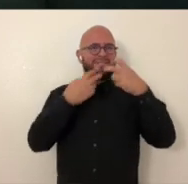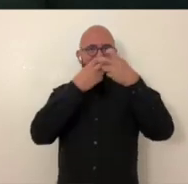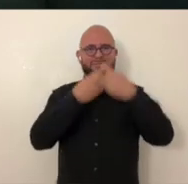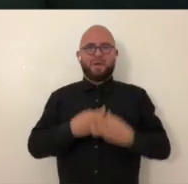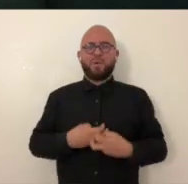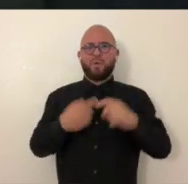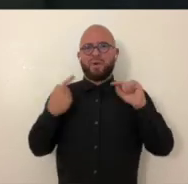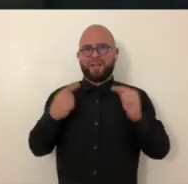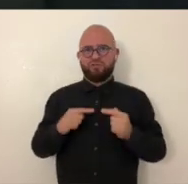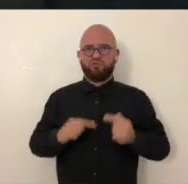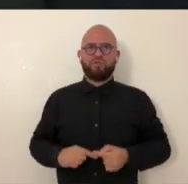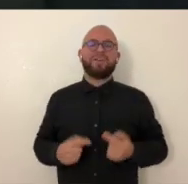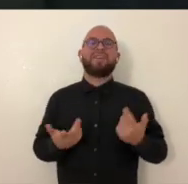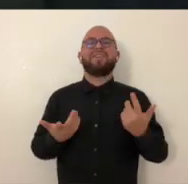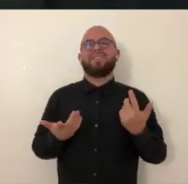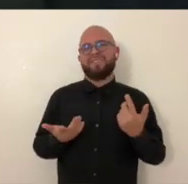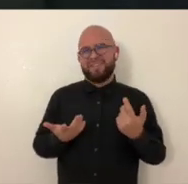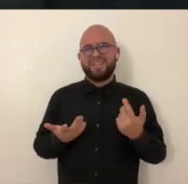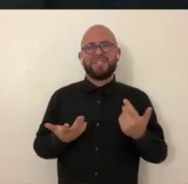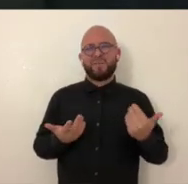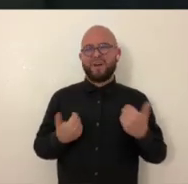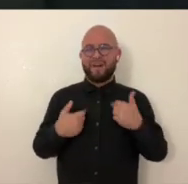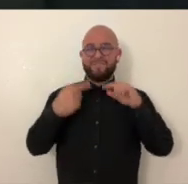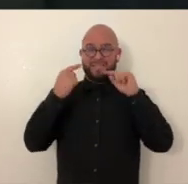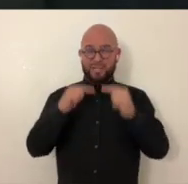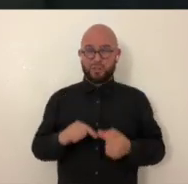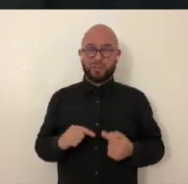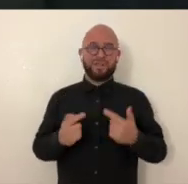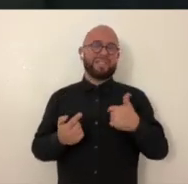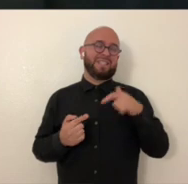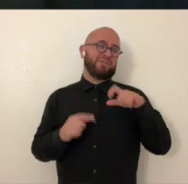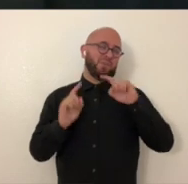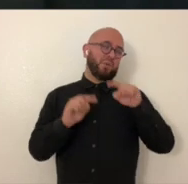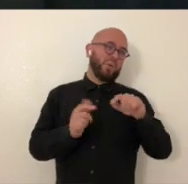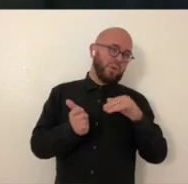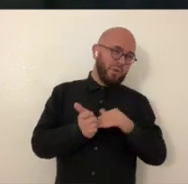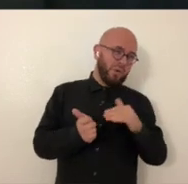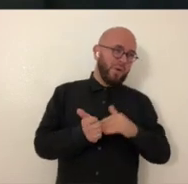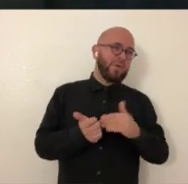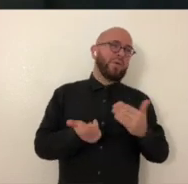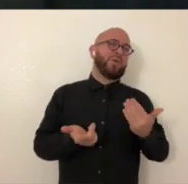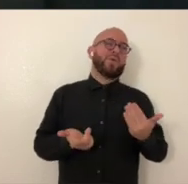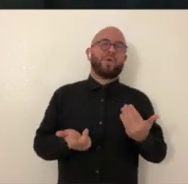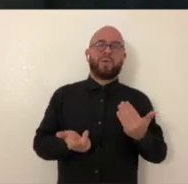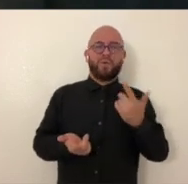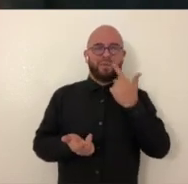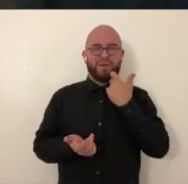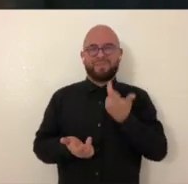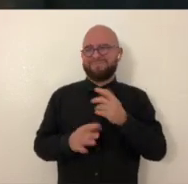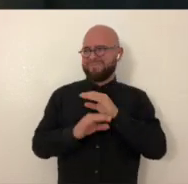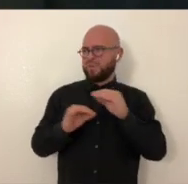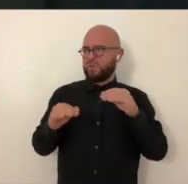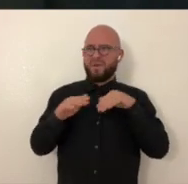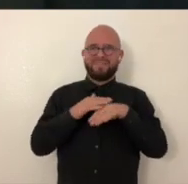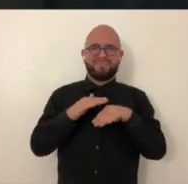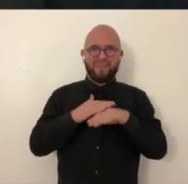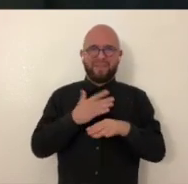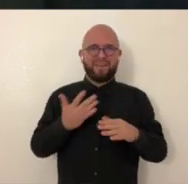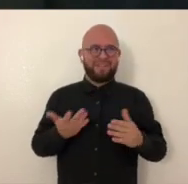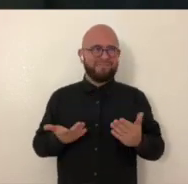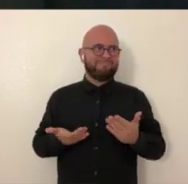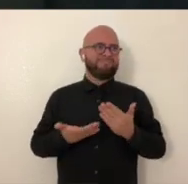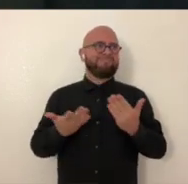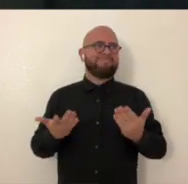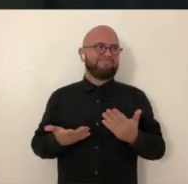wheelchair sometimes because I have a spinal cord injury. So I've actually had some injuries that I have to like go to the doctor for because